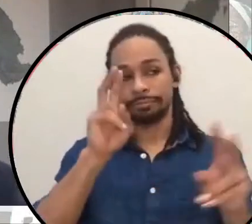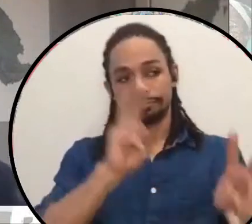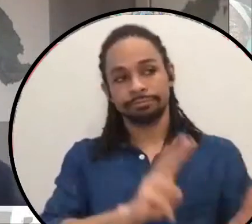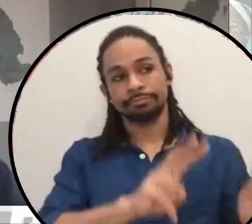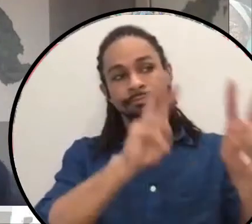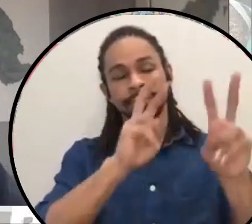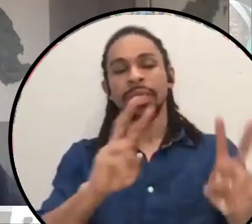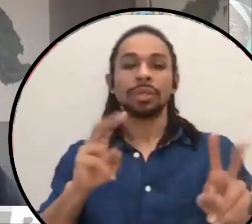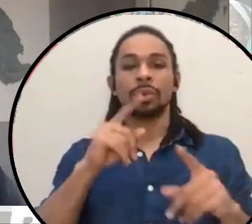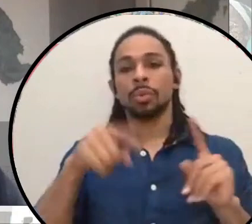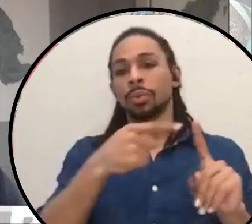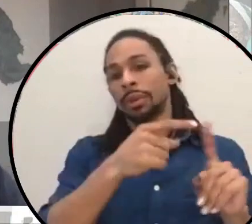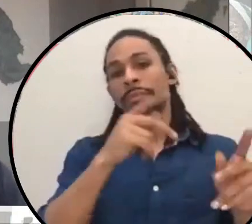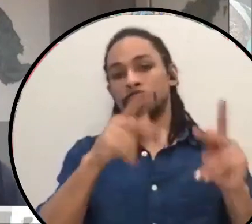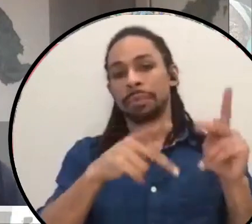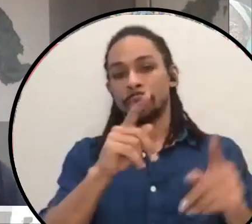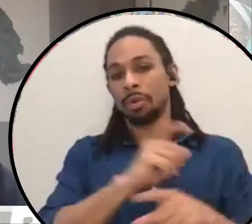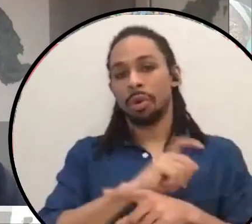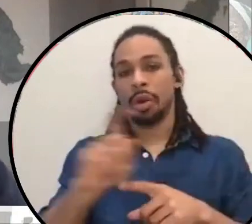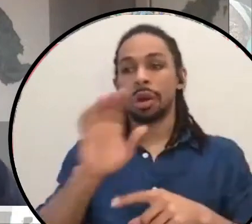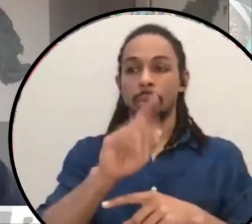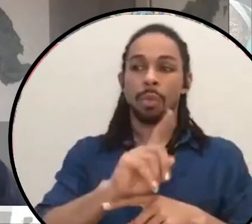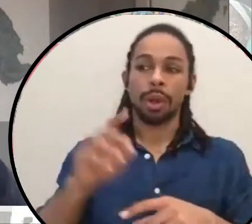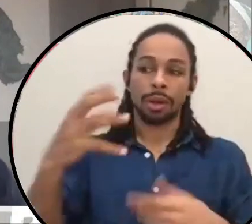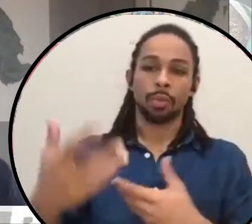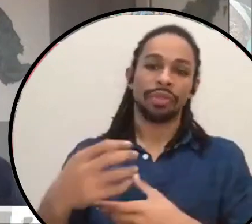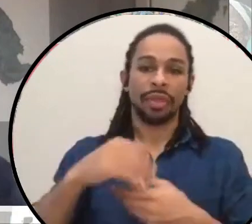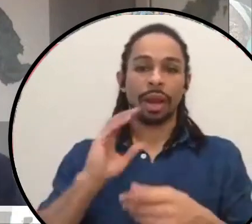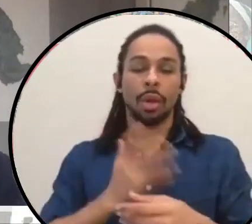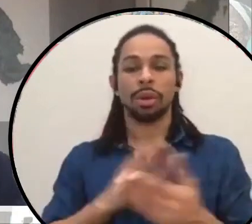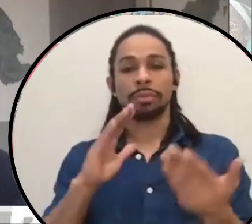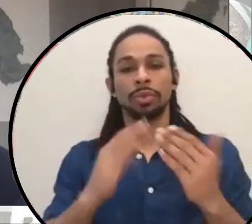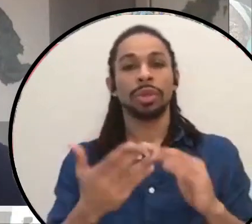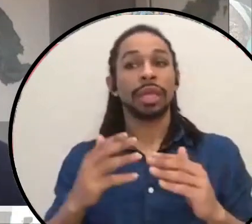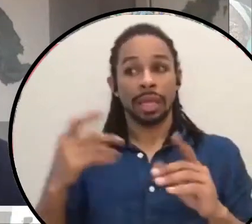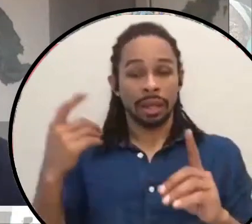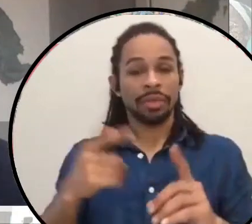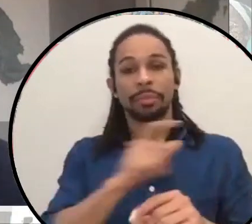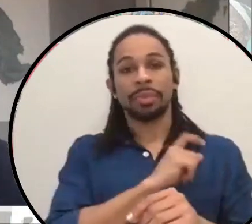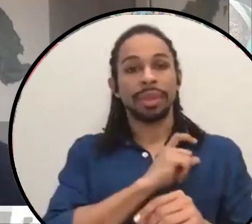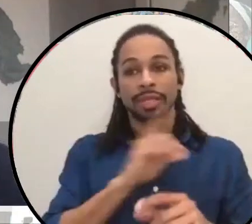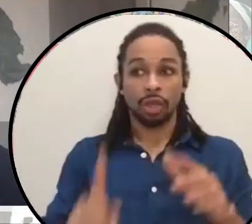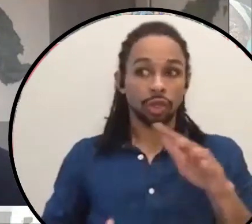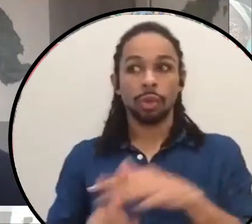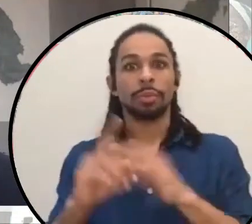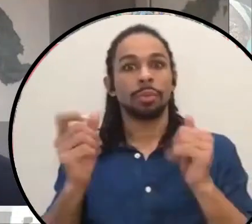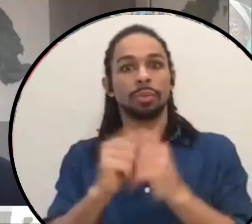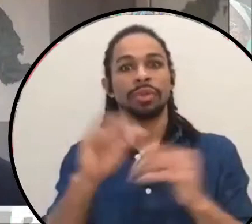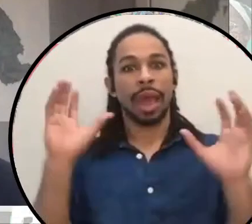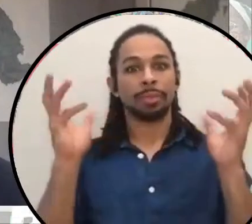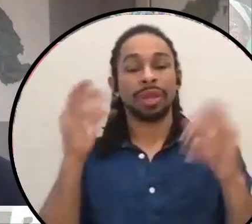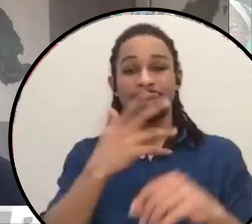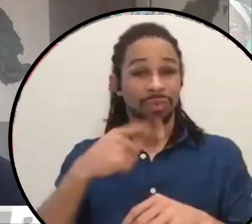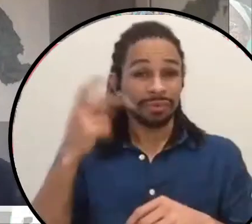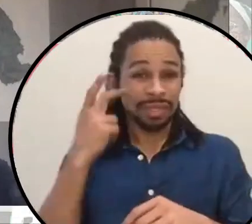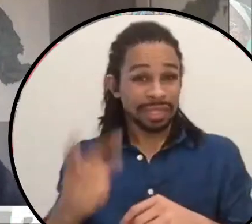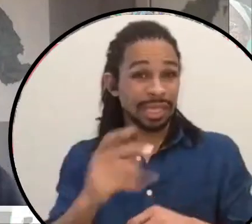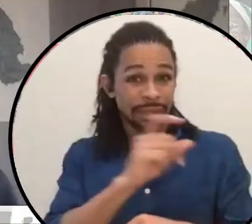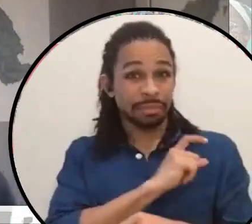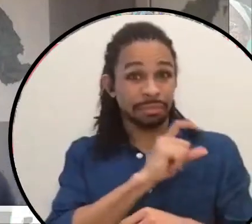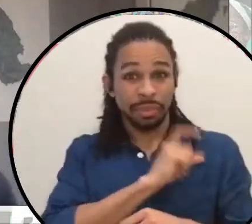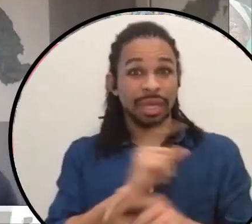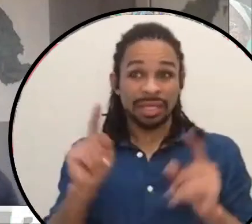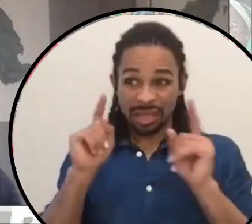call 911 in our community, the police come with the ambulance and we've seen the police really hurt people when they arrive and kill people. So